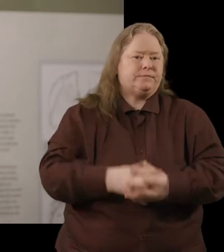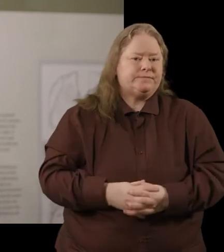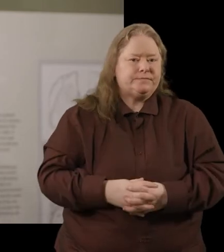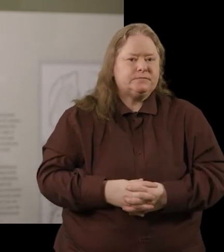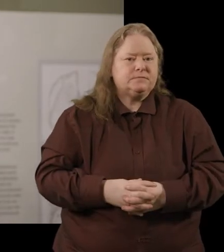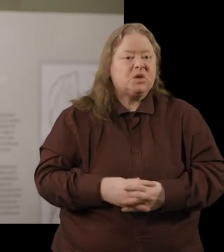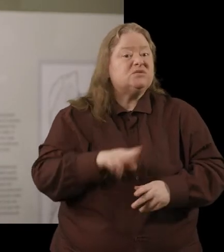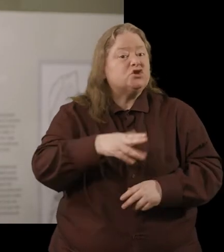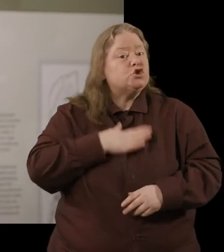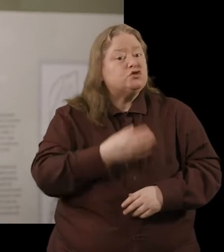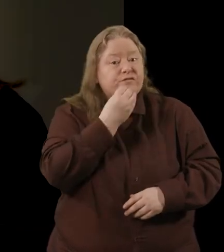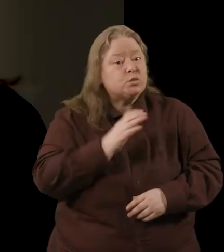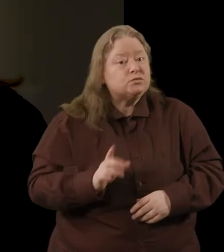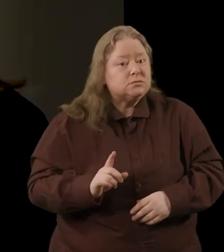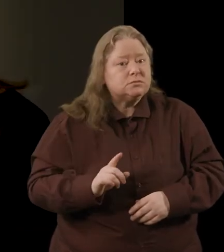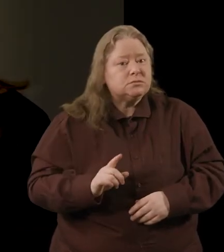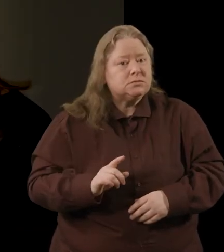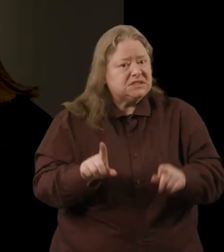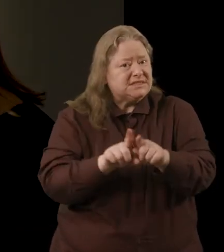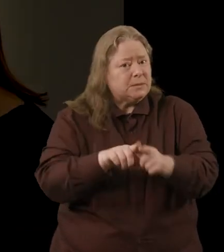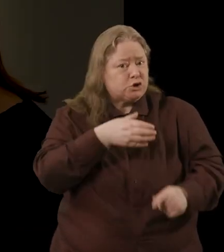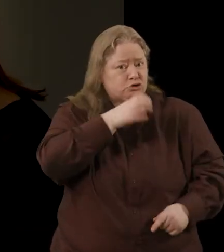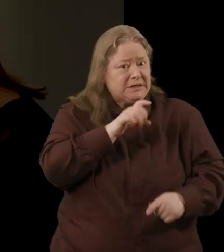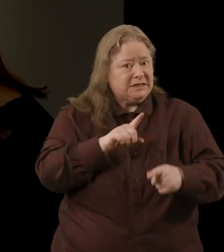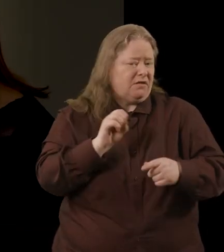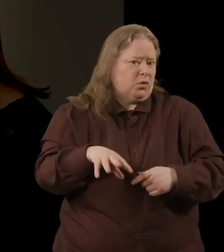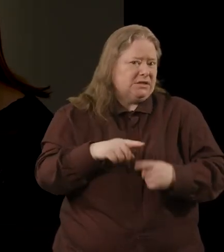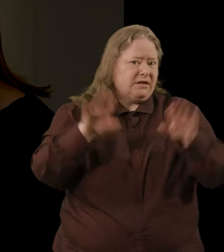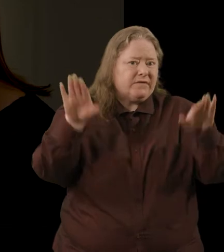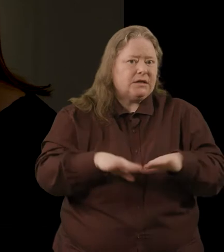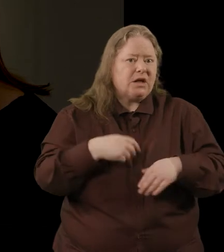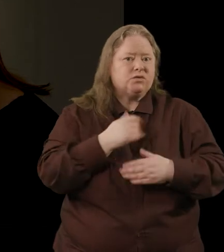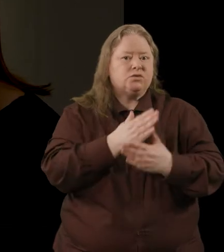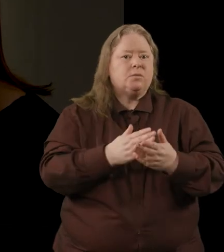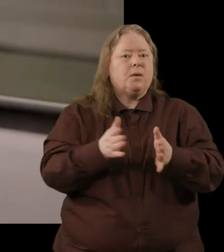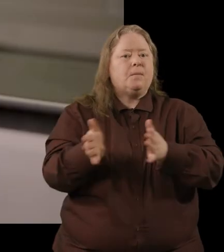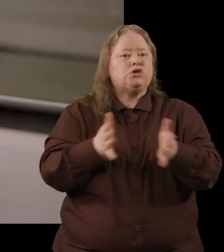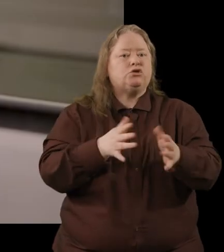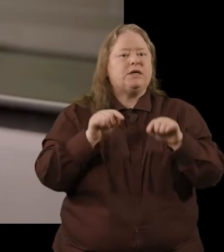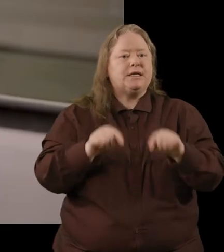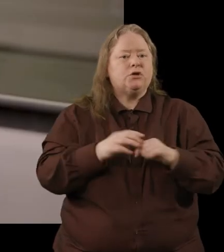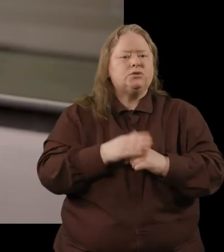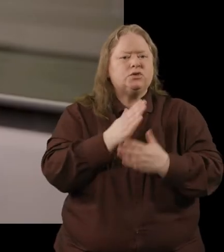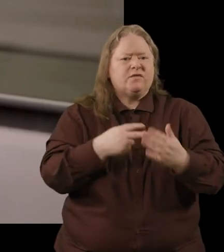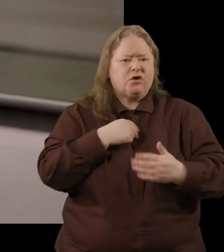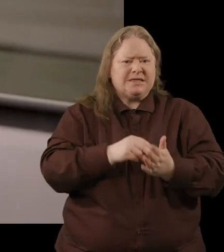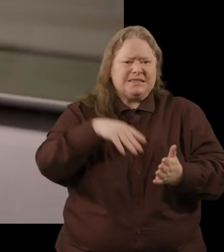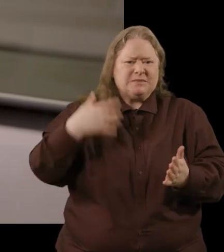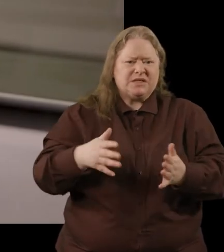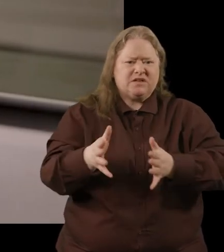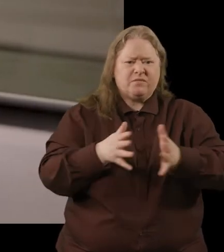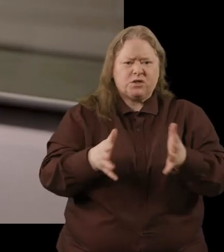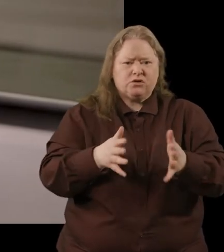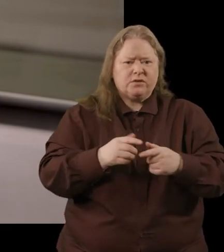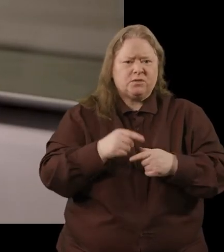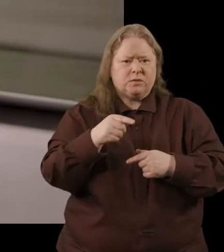Okay and it wasn't just food there's also drink of course in the valley and we have some pottery here some very expensive pottery that would